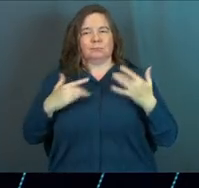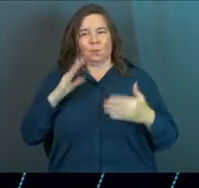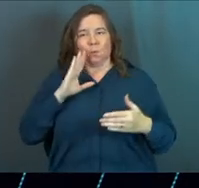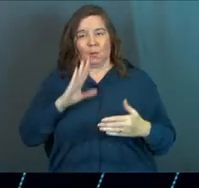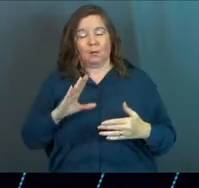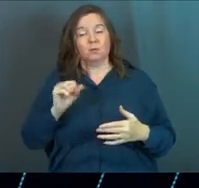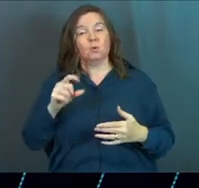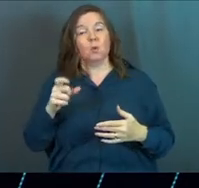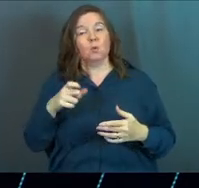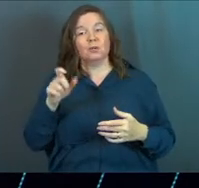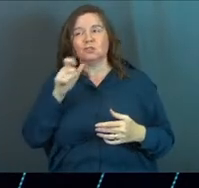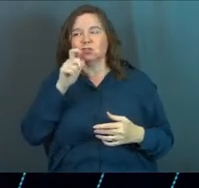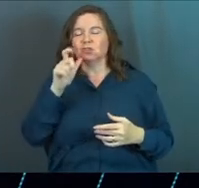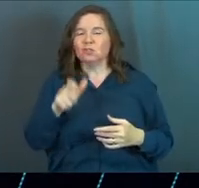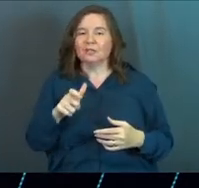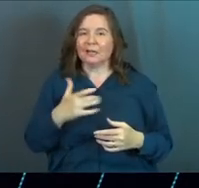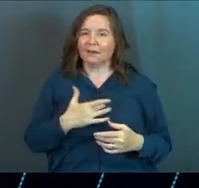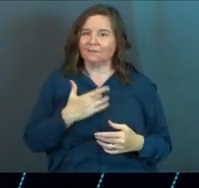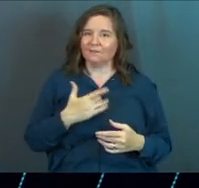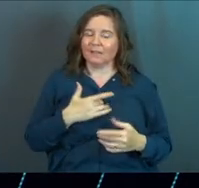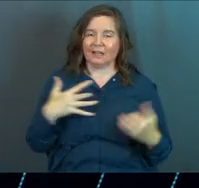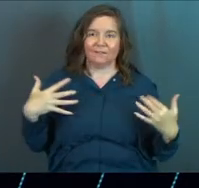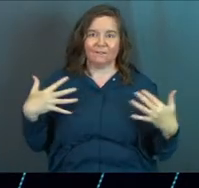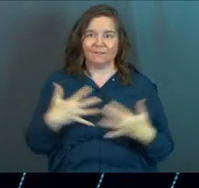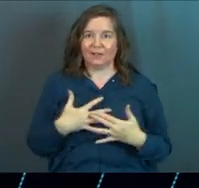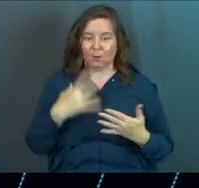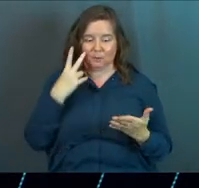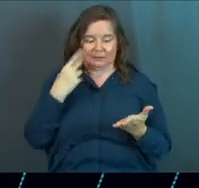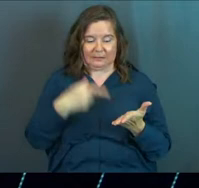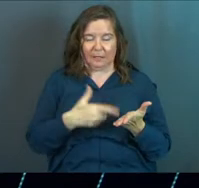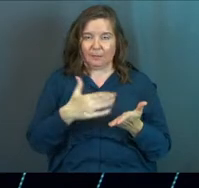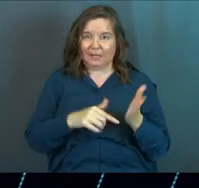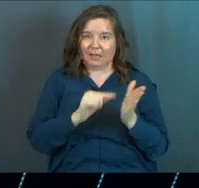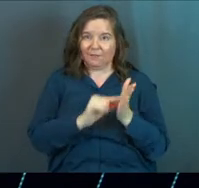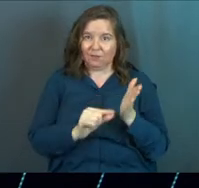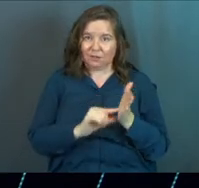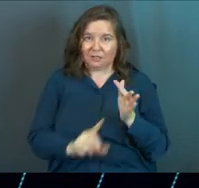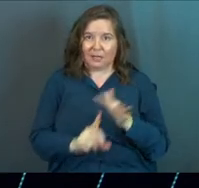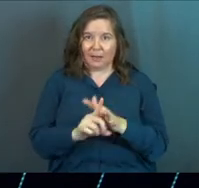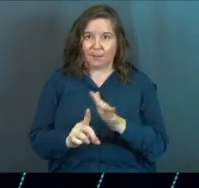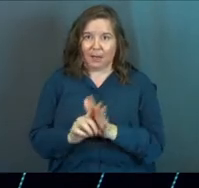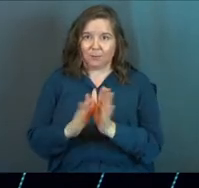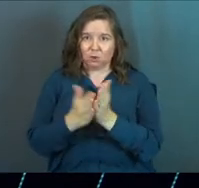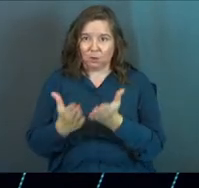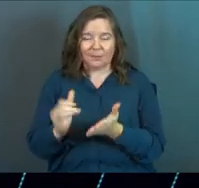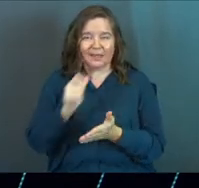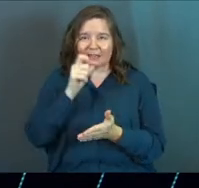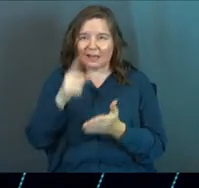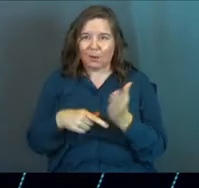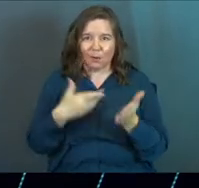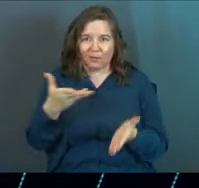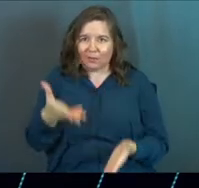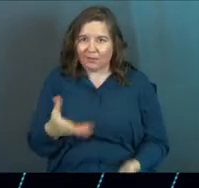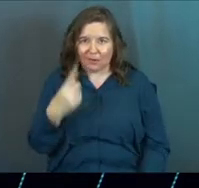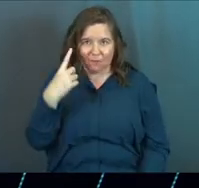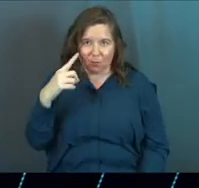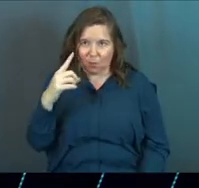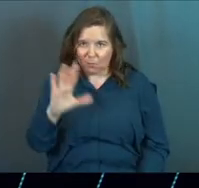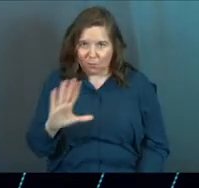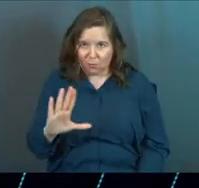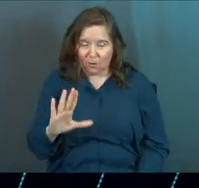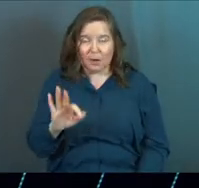And so we shouldn't, we shouldn't feel fear when we see some of these verses that pop up in scripture. That's not what they're there for.